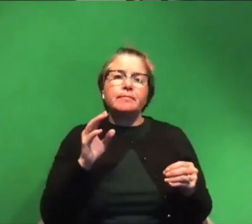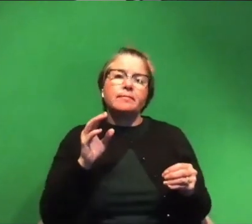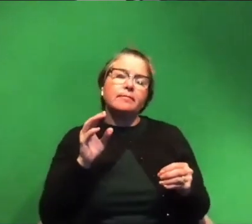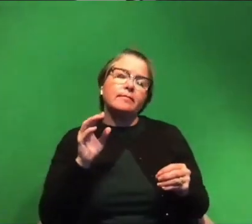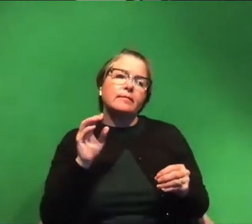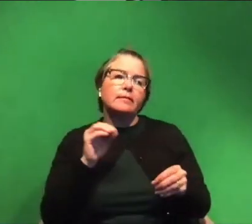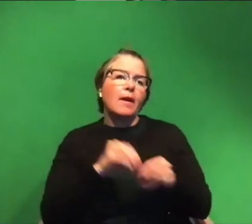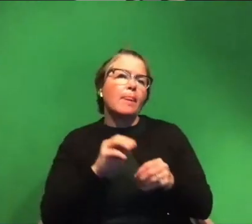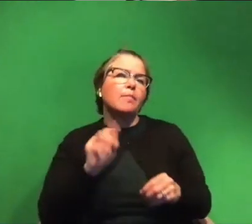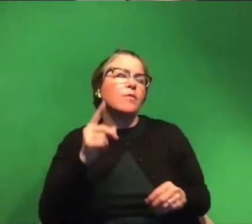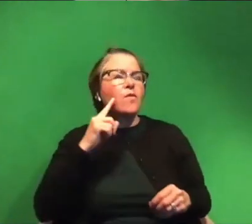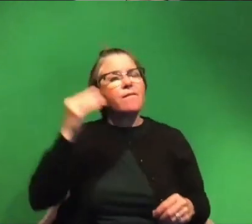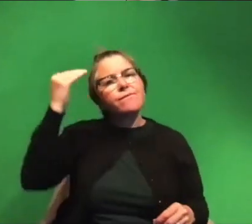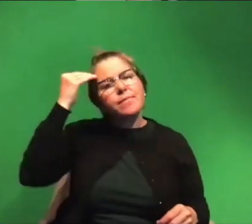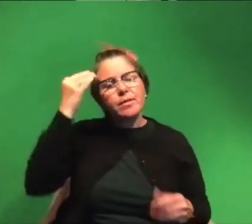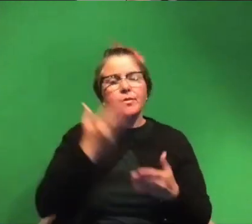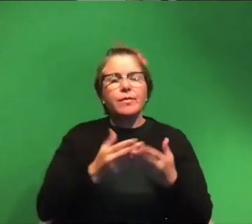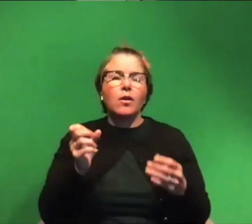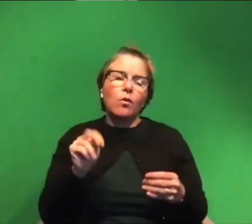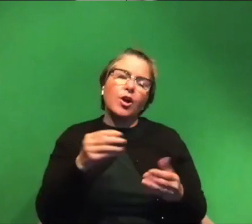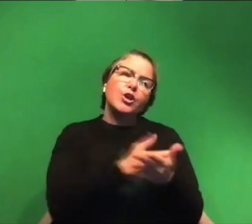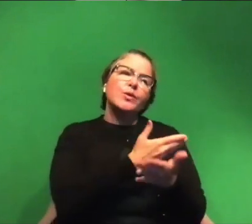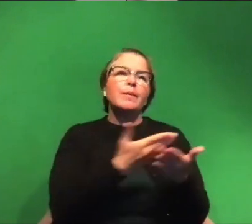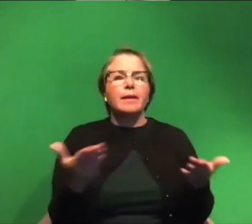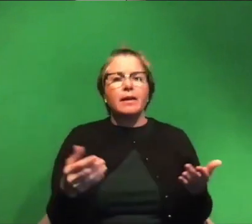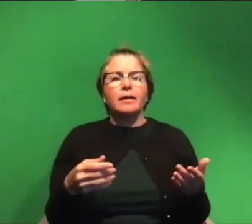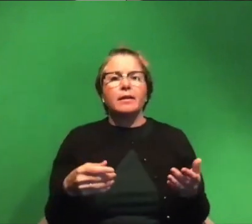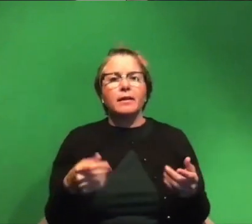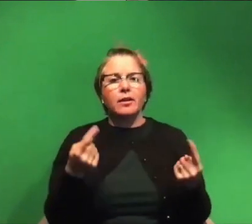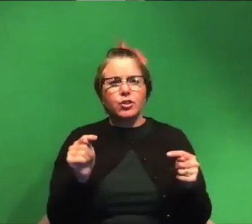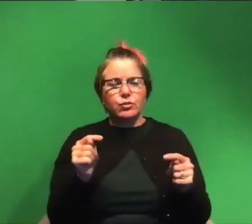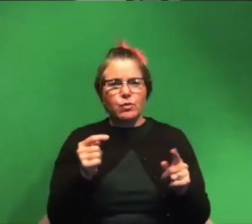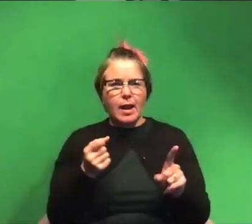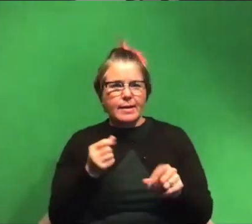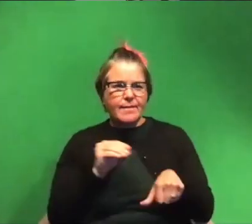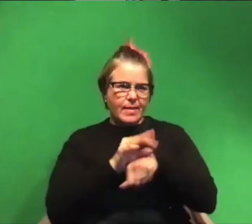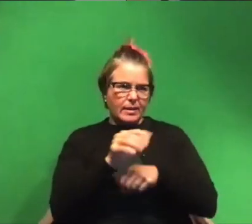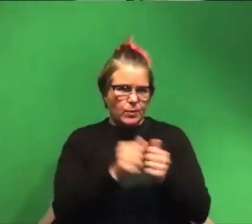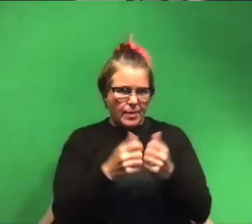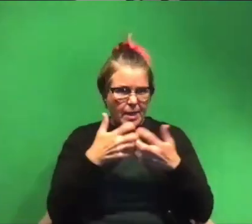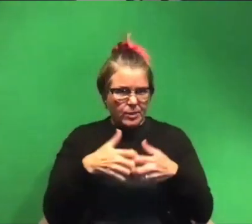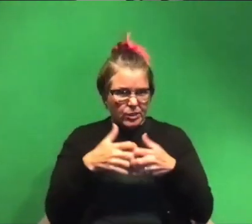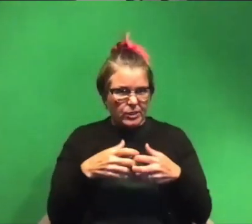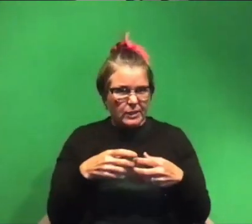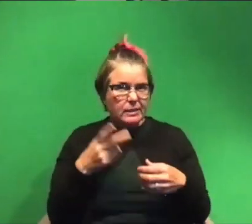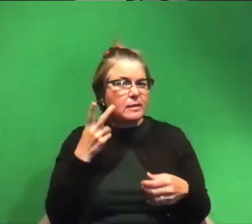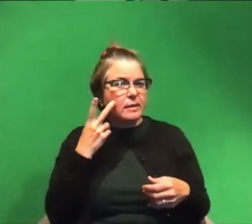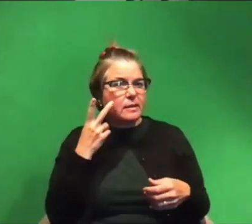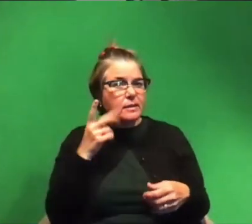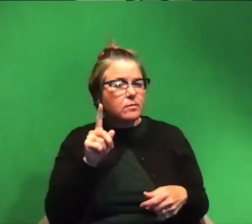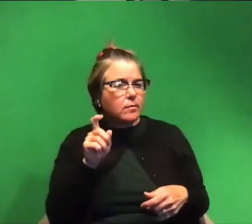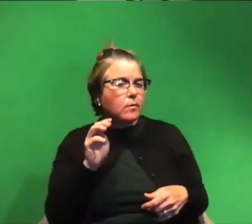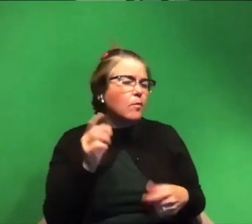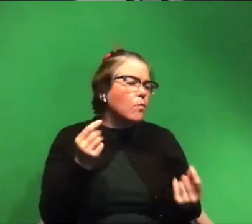a familiar thing or a novel thing um and then like try to affect it with that machine and then see like hey what you in the mood for